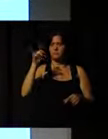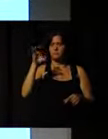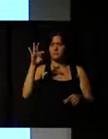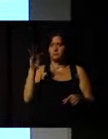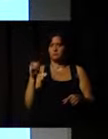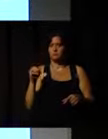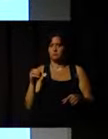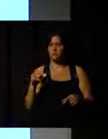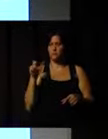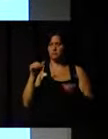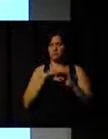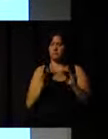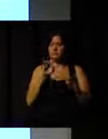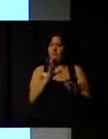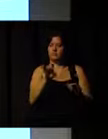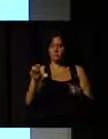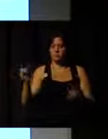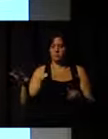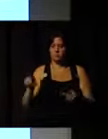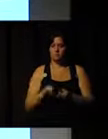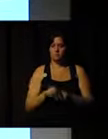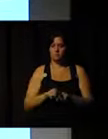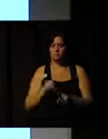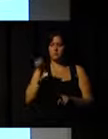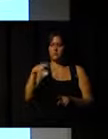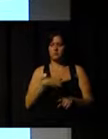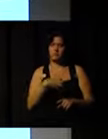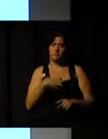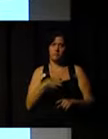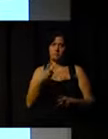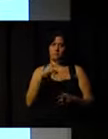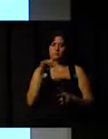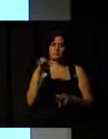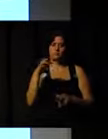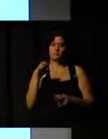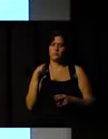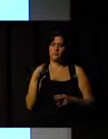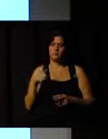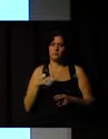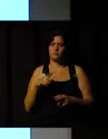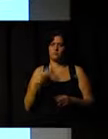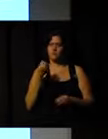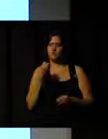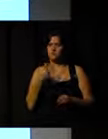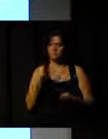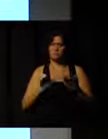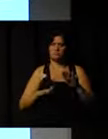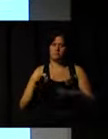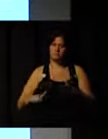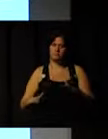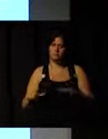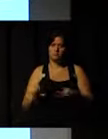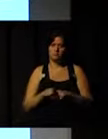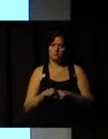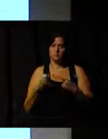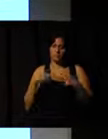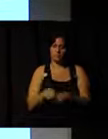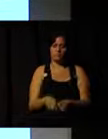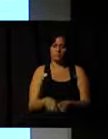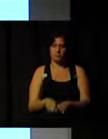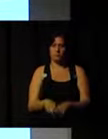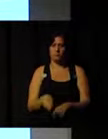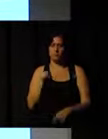an individual level. Because, in this way, the two systems are well-balanced and are integrated.